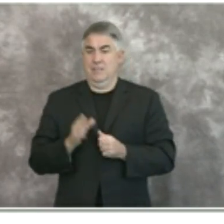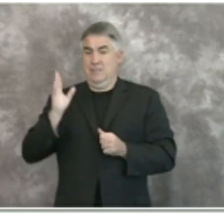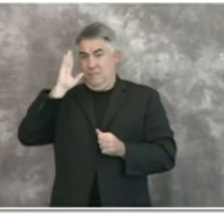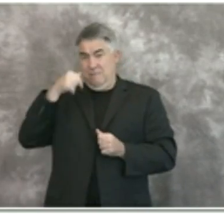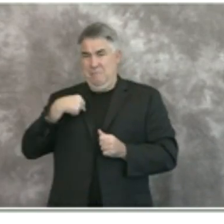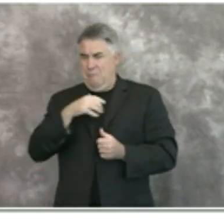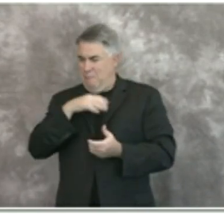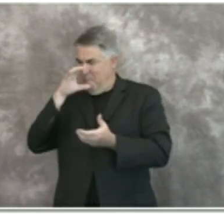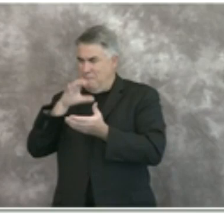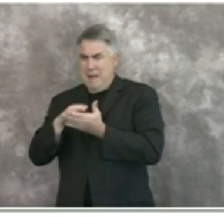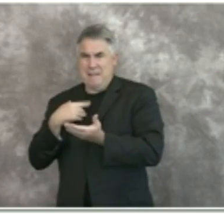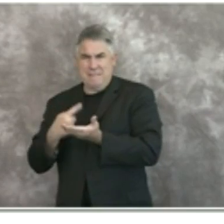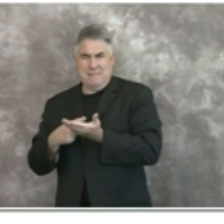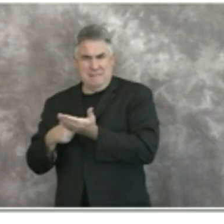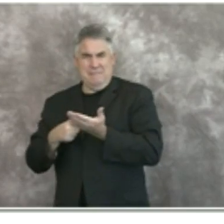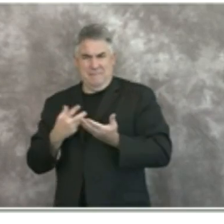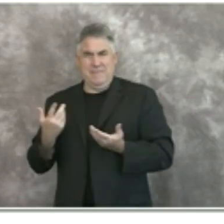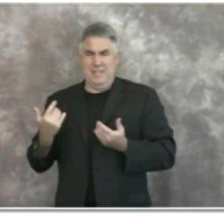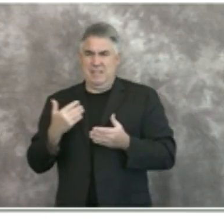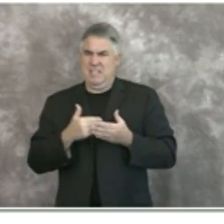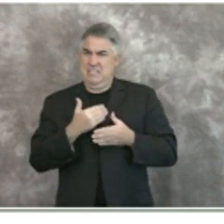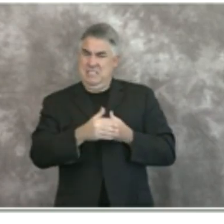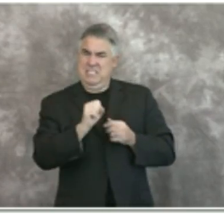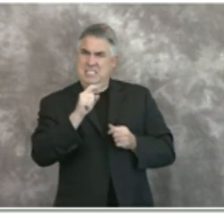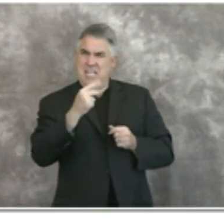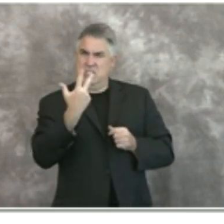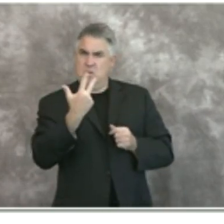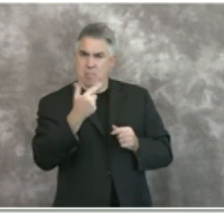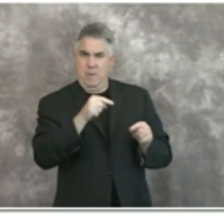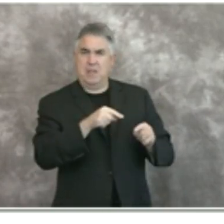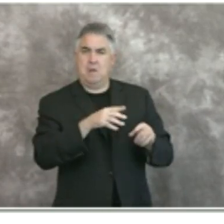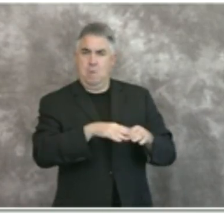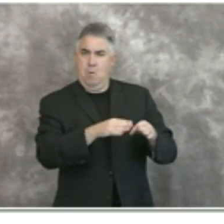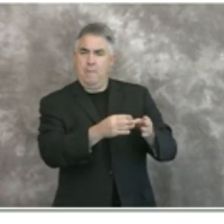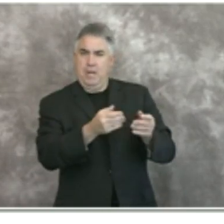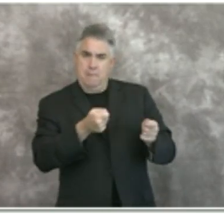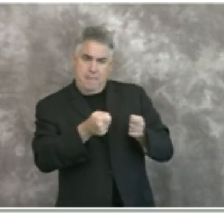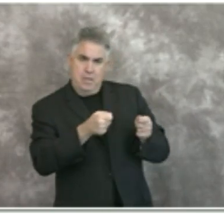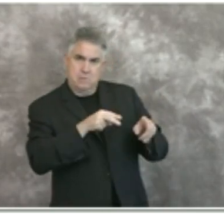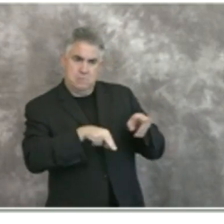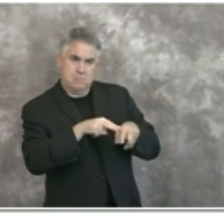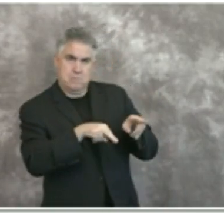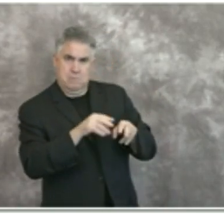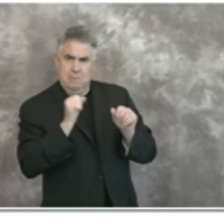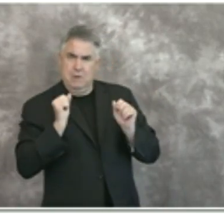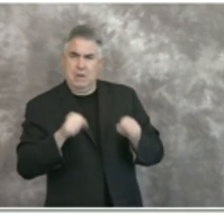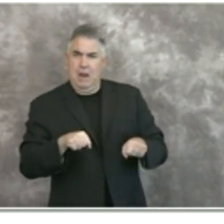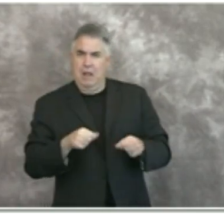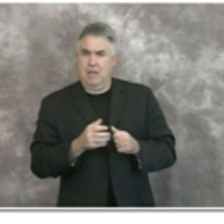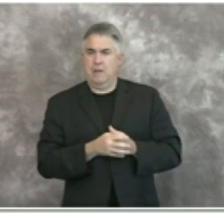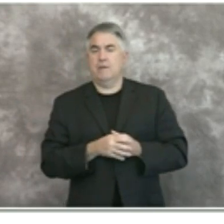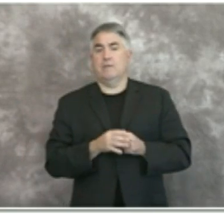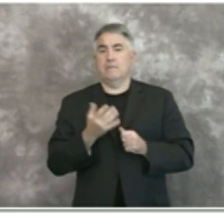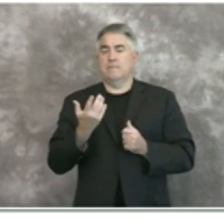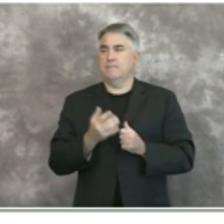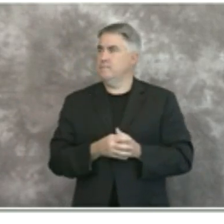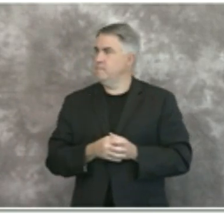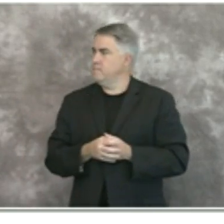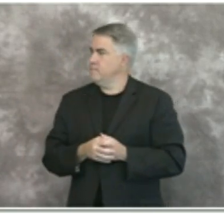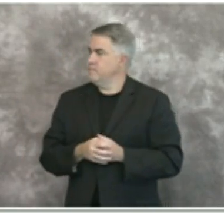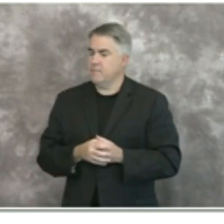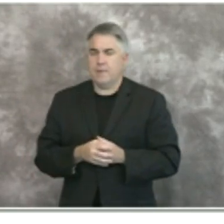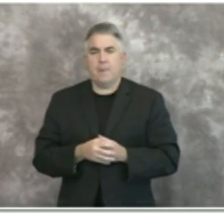are several stage three activities that could be opened and managed and worth taking a look at. These include